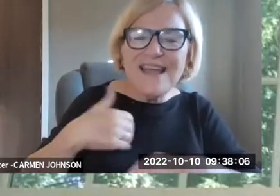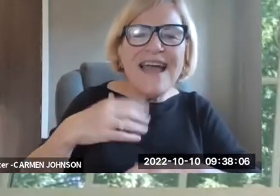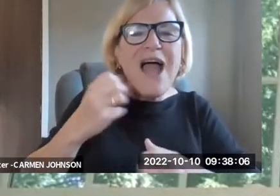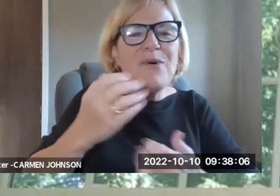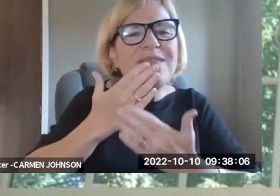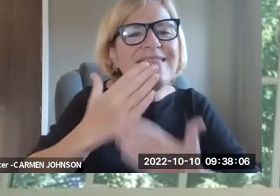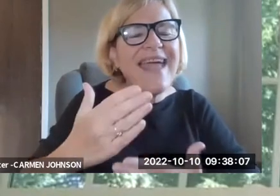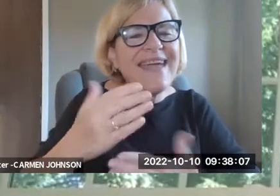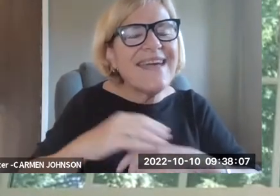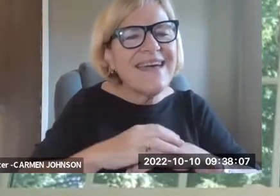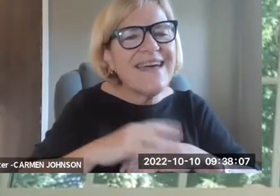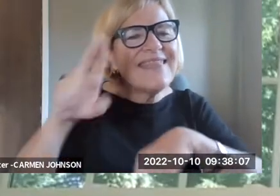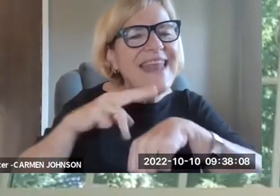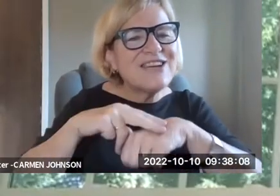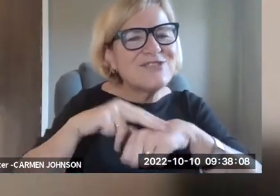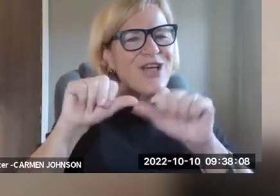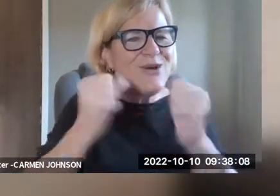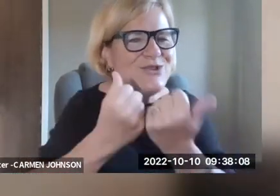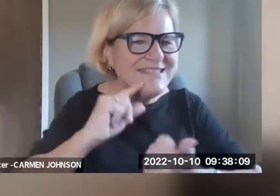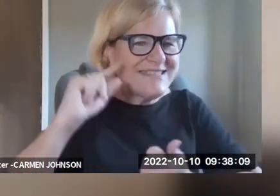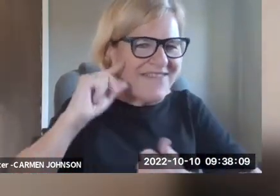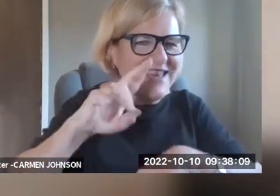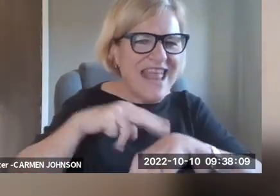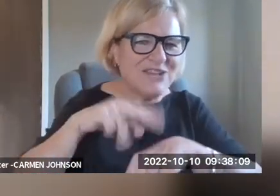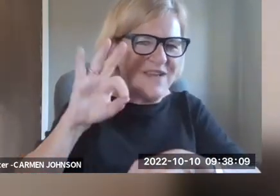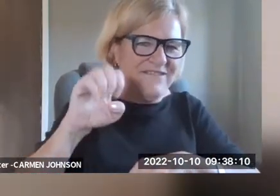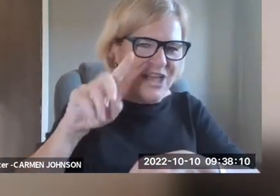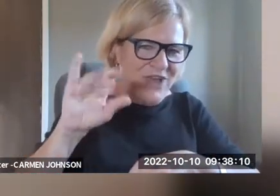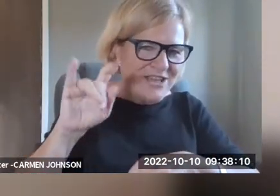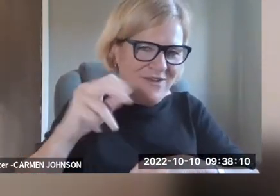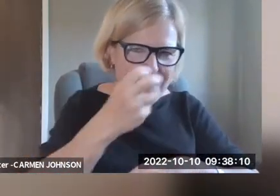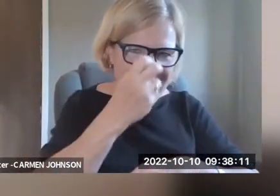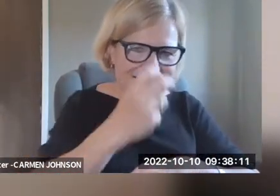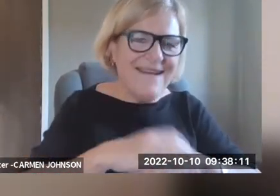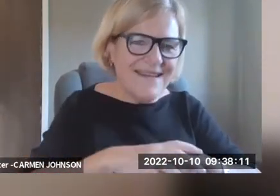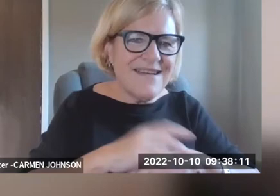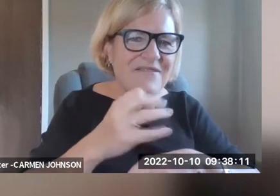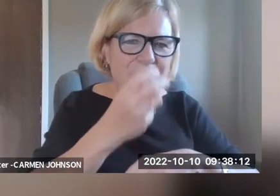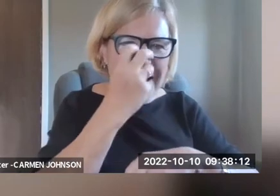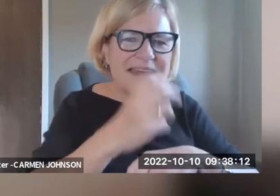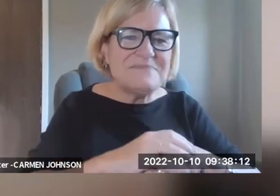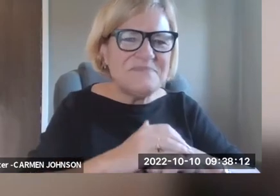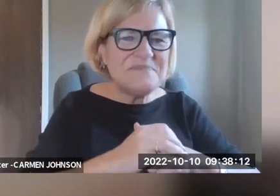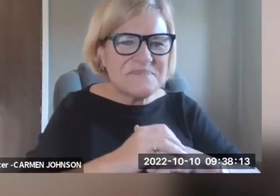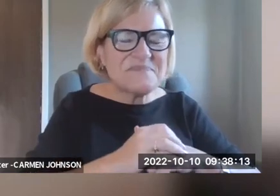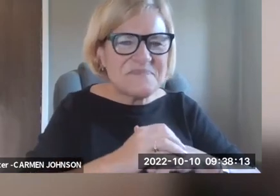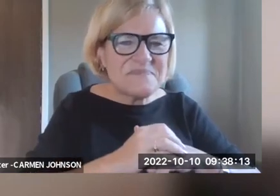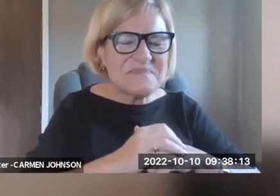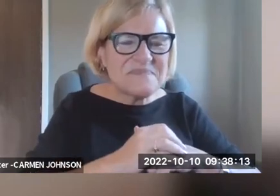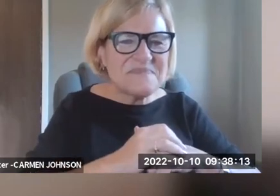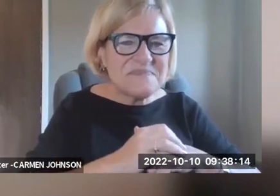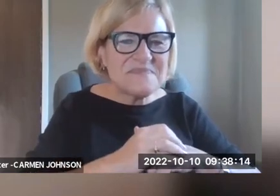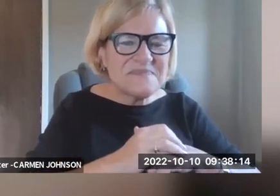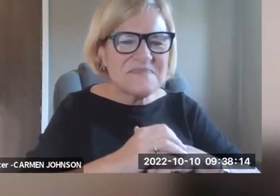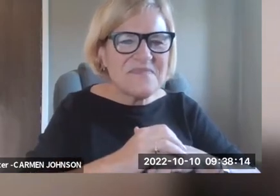And with that, I'll turn it over to Margo. Great. Thanks so much. I want to do particular thanks to, to the National Association for the